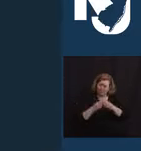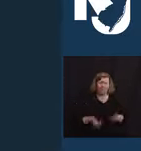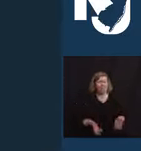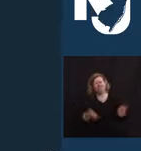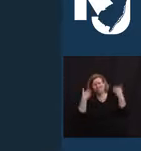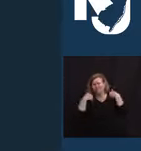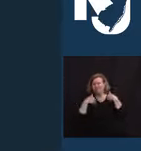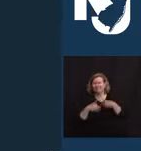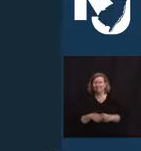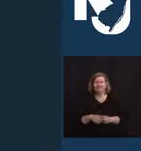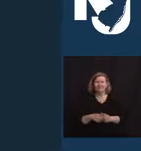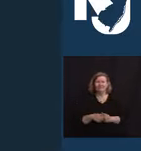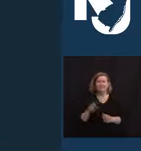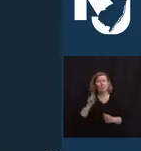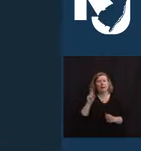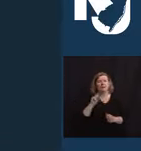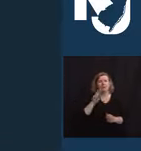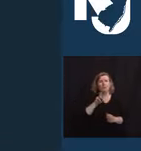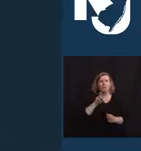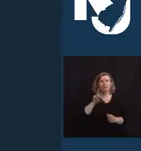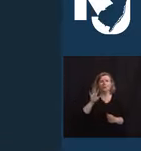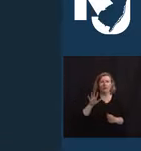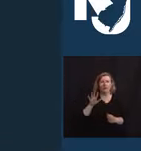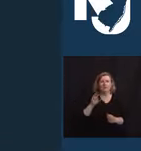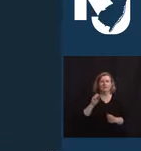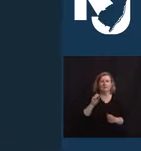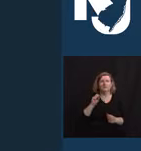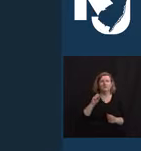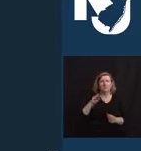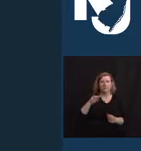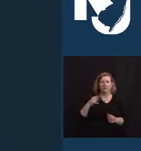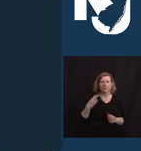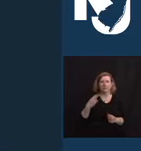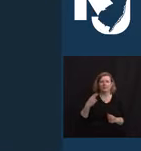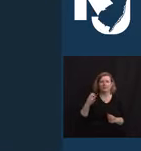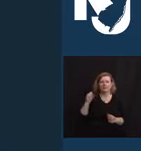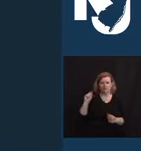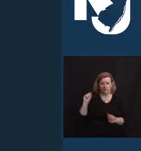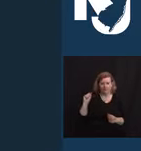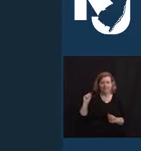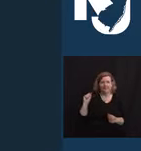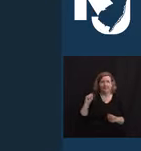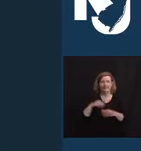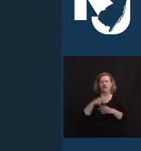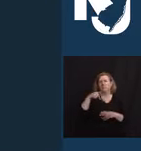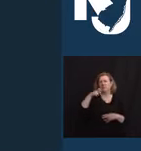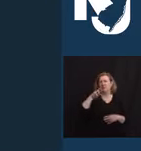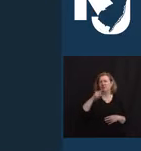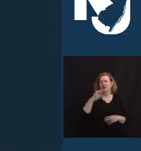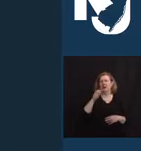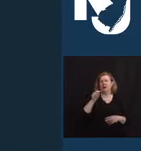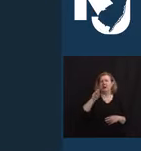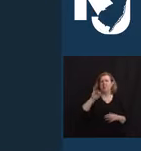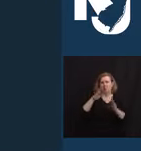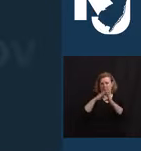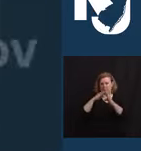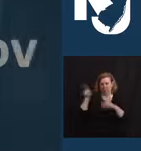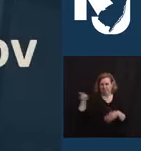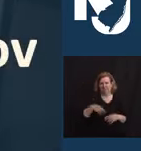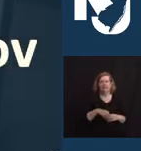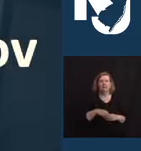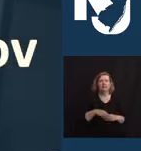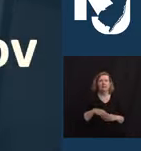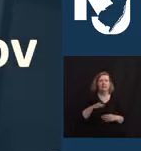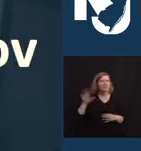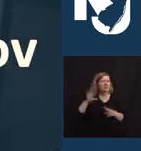225 Smith Street in Perth Amboy. It is worth checking him out, I promise you. Jesus' spirit and